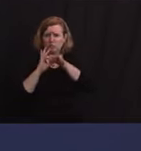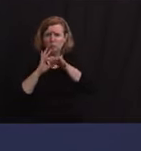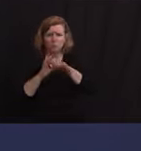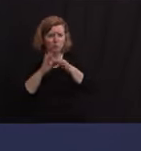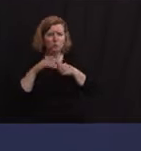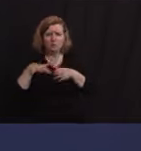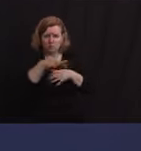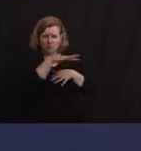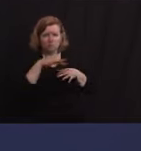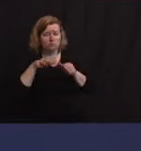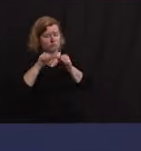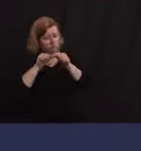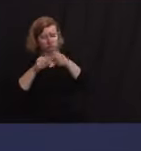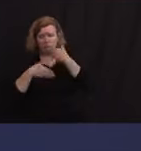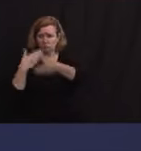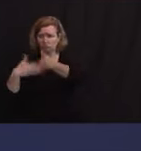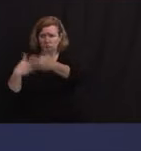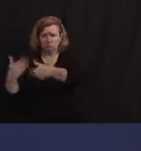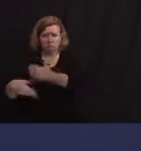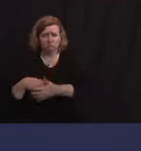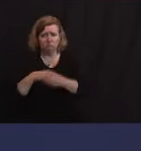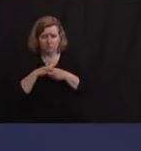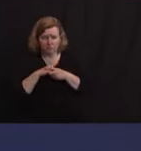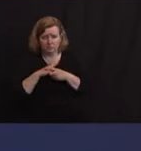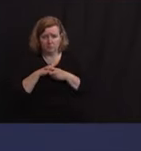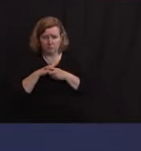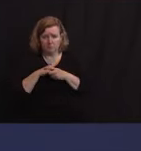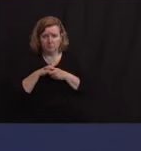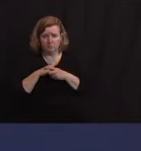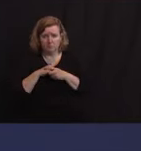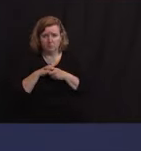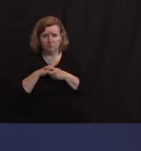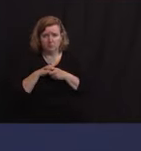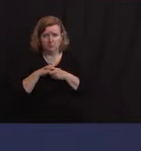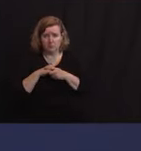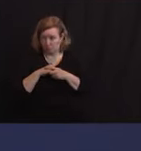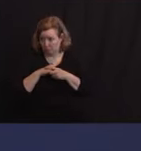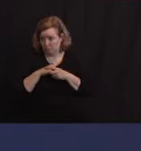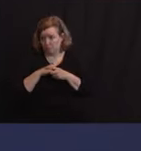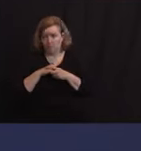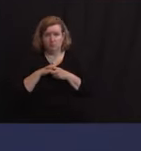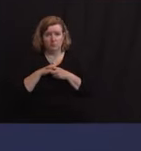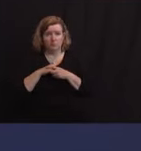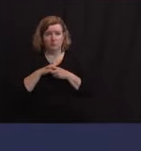continue to. You're good, sir? I assume you are. You got any?